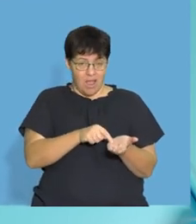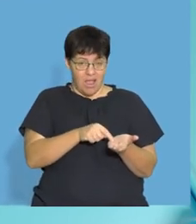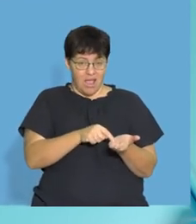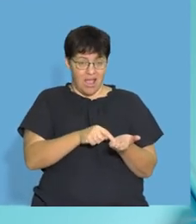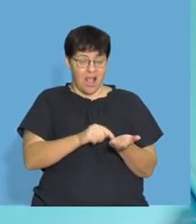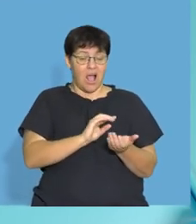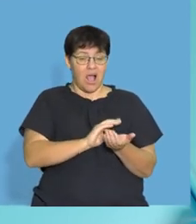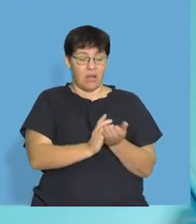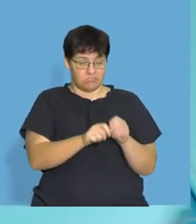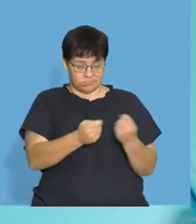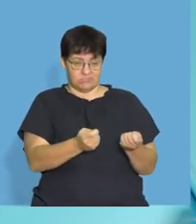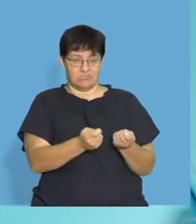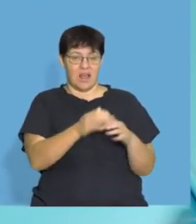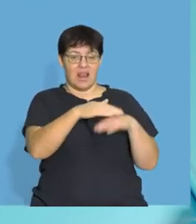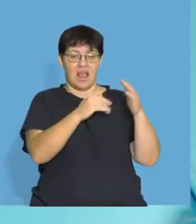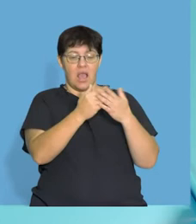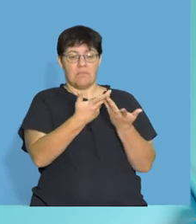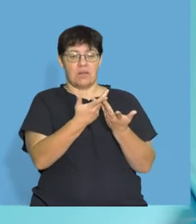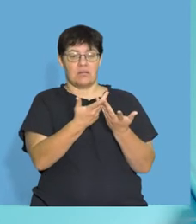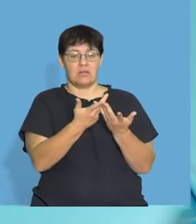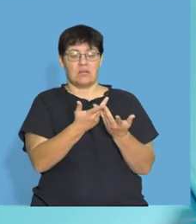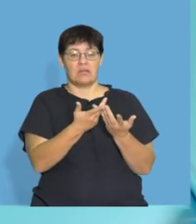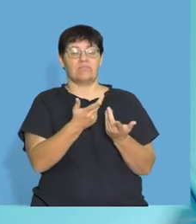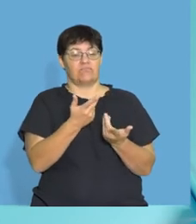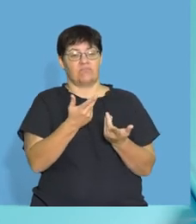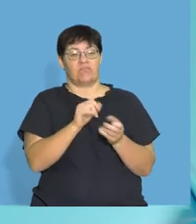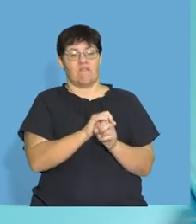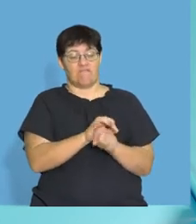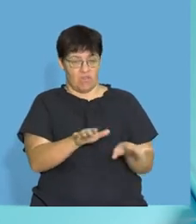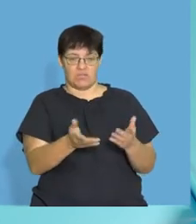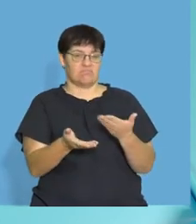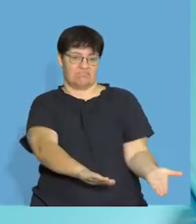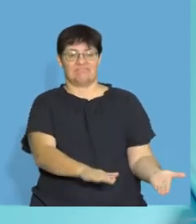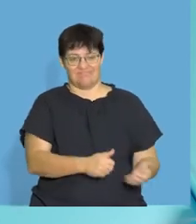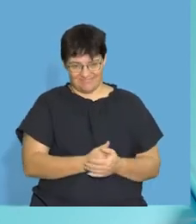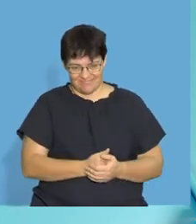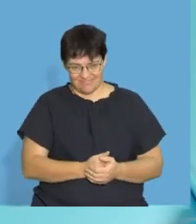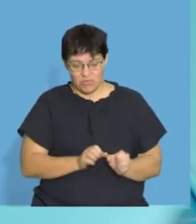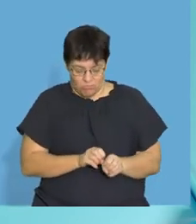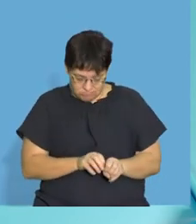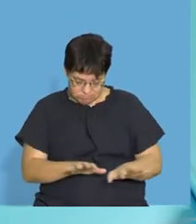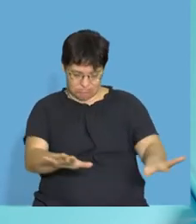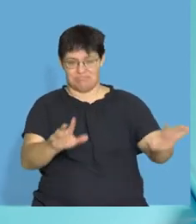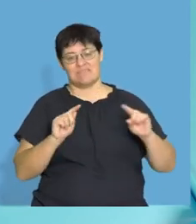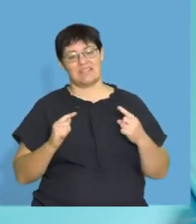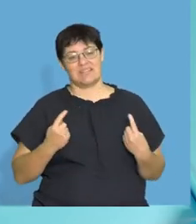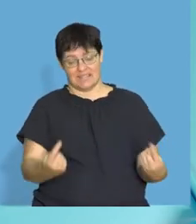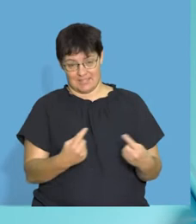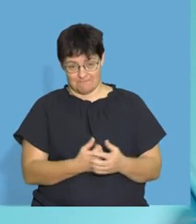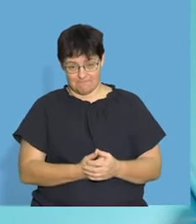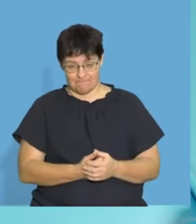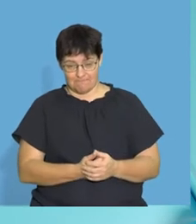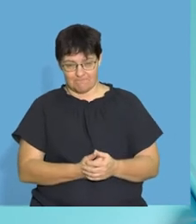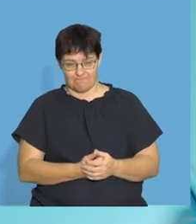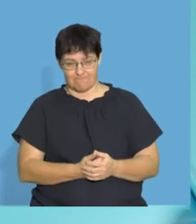layer of that COVID virus, right? And that actually breaks down the virus and hopefully we won't be able to spread it